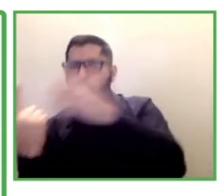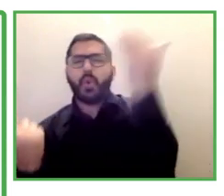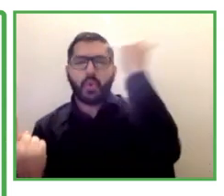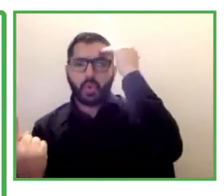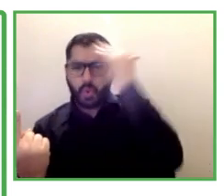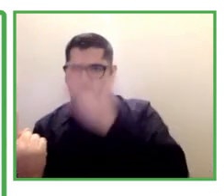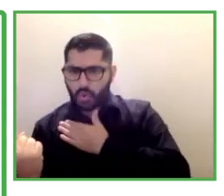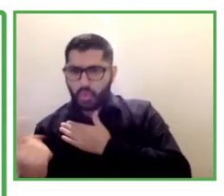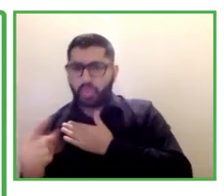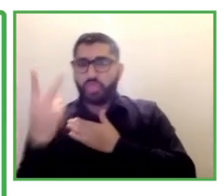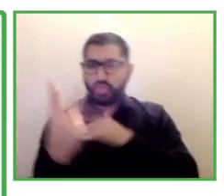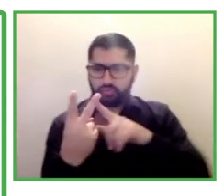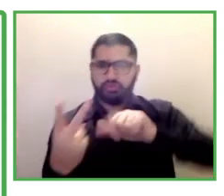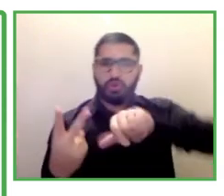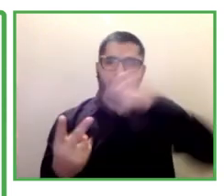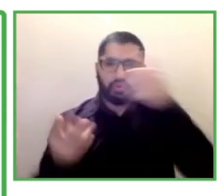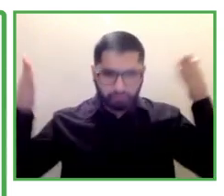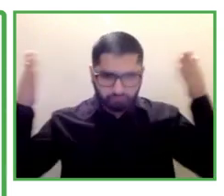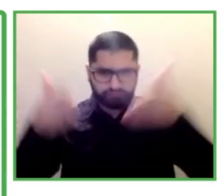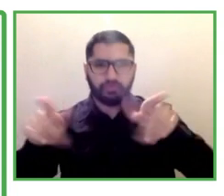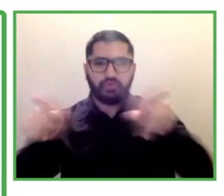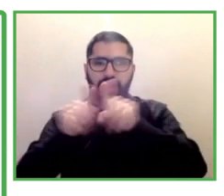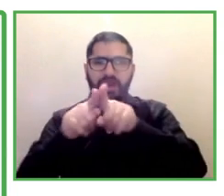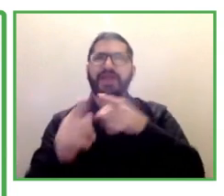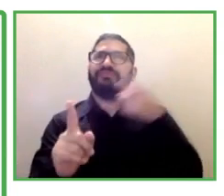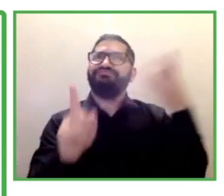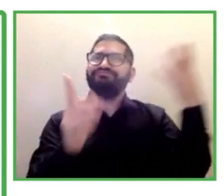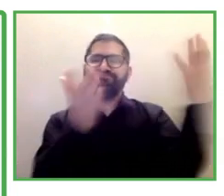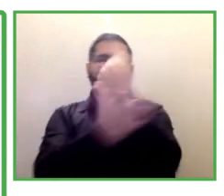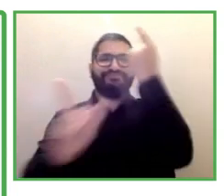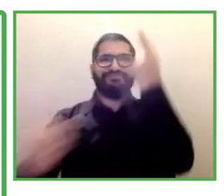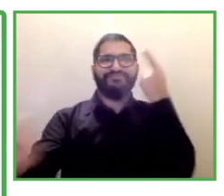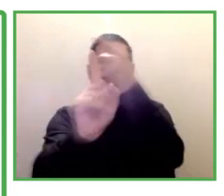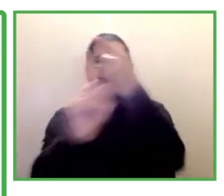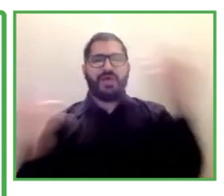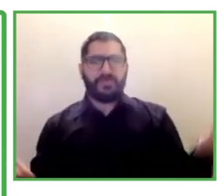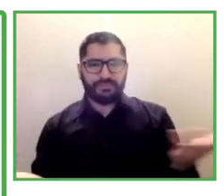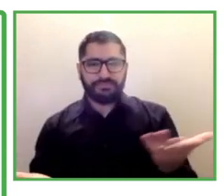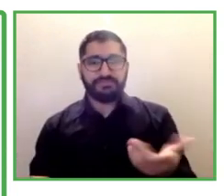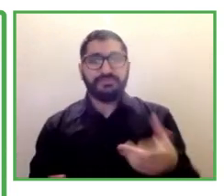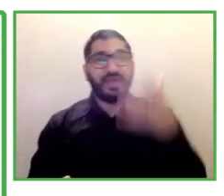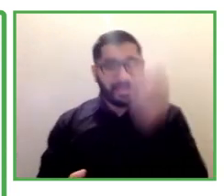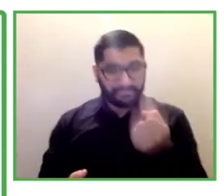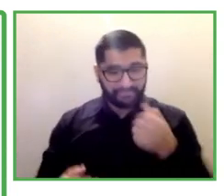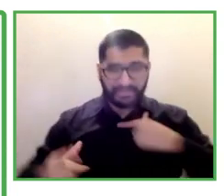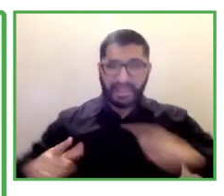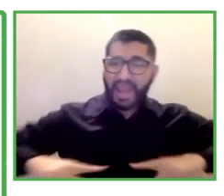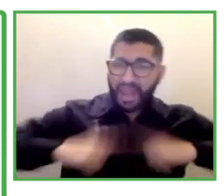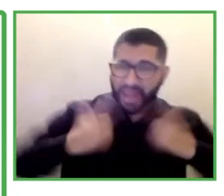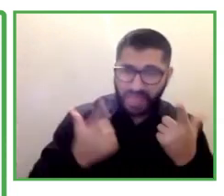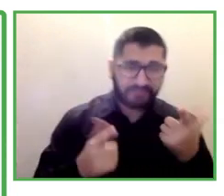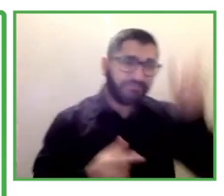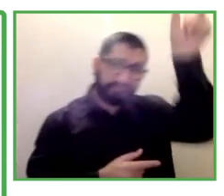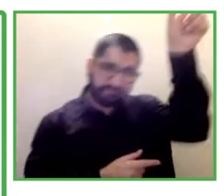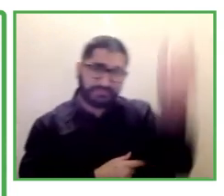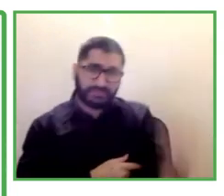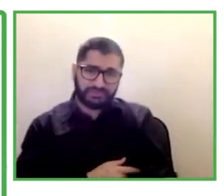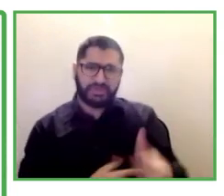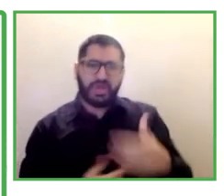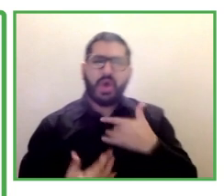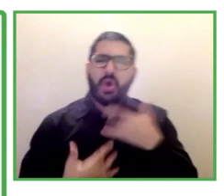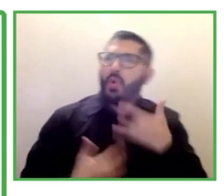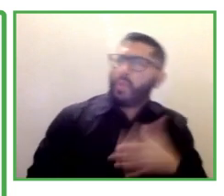your future job retention. So the big piece about our first six weeks is I would say life skills.